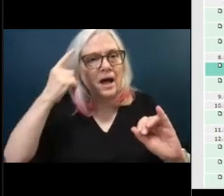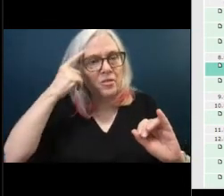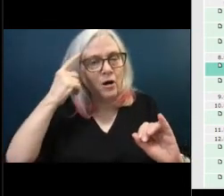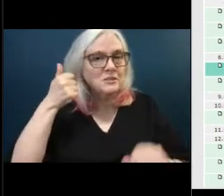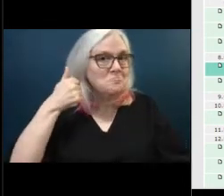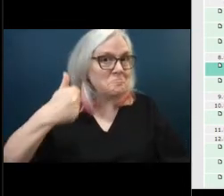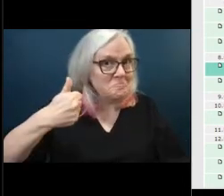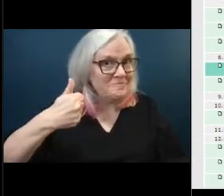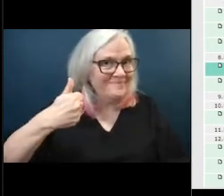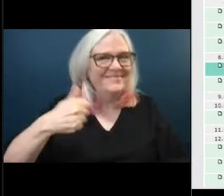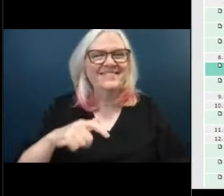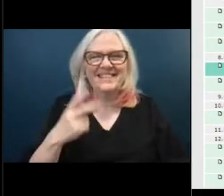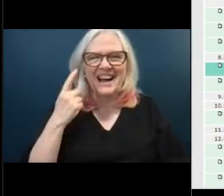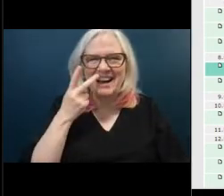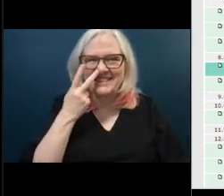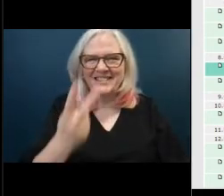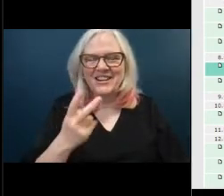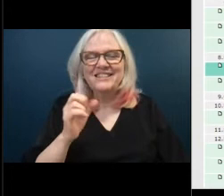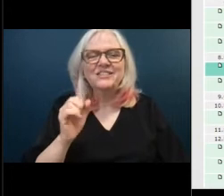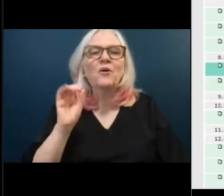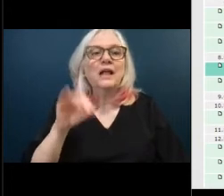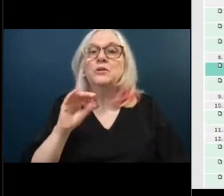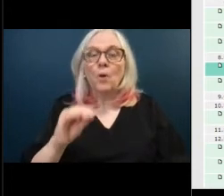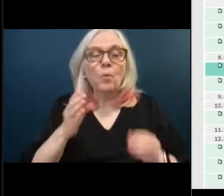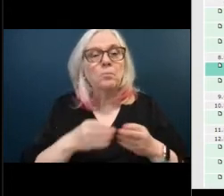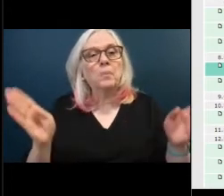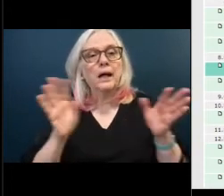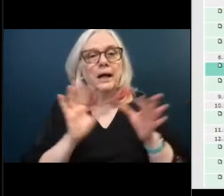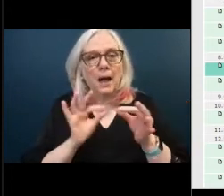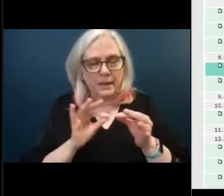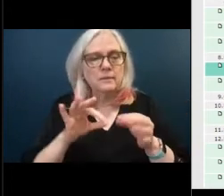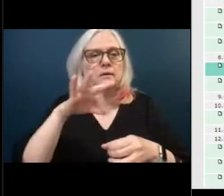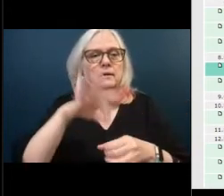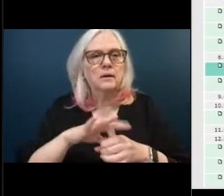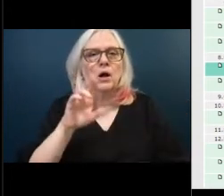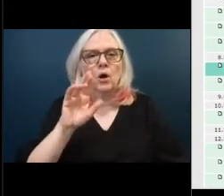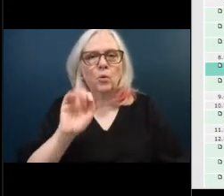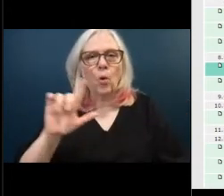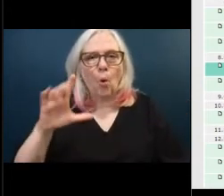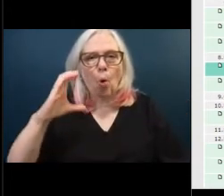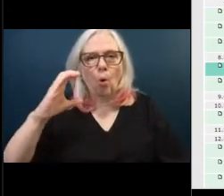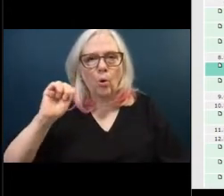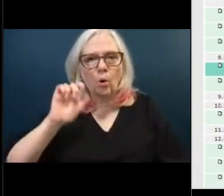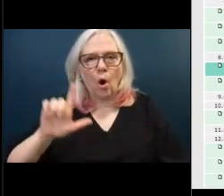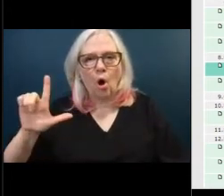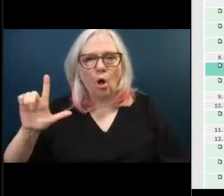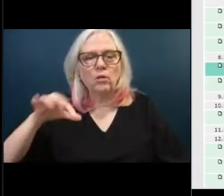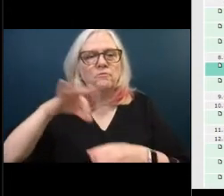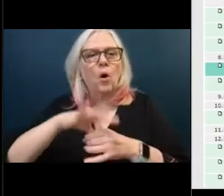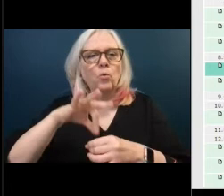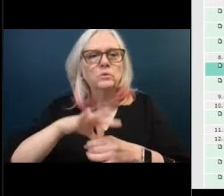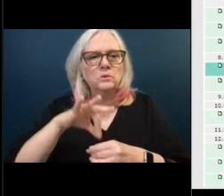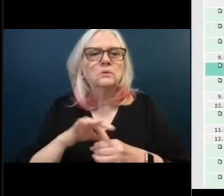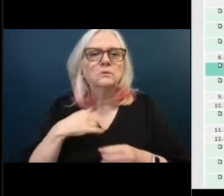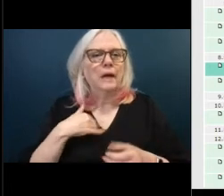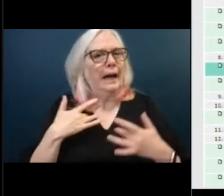this all right so um there's no public comments so let's bring this to a vote this is a roll call vote i tend to forget that but i remember this